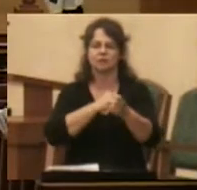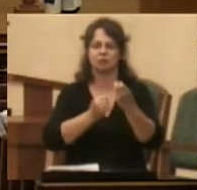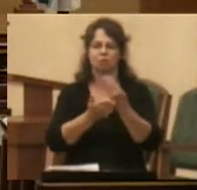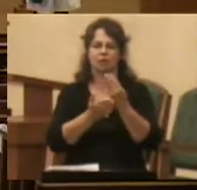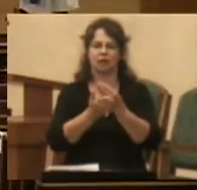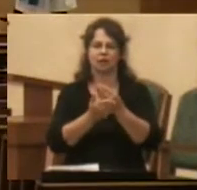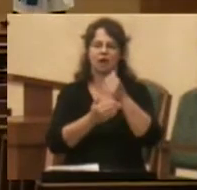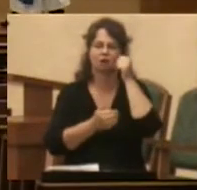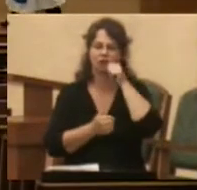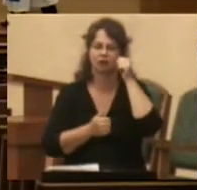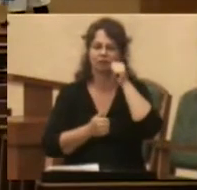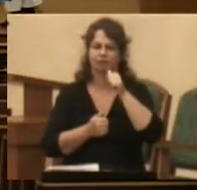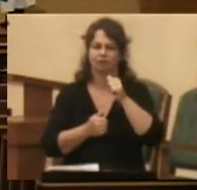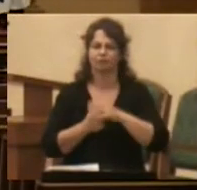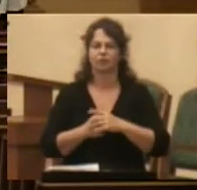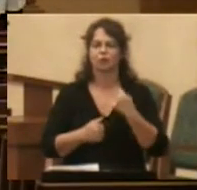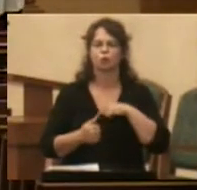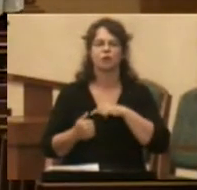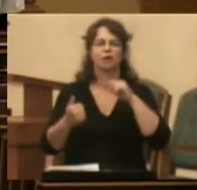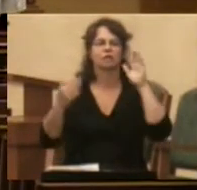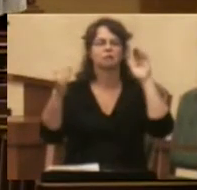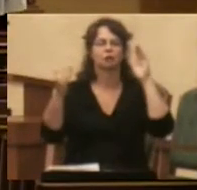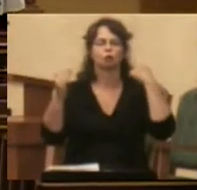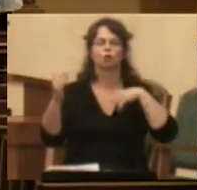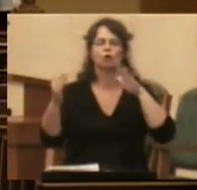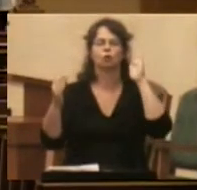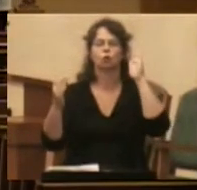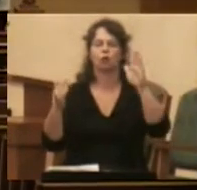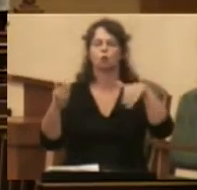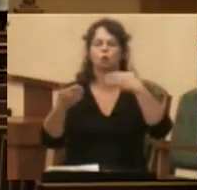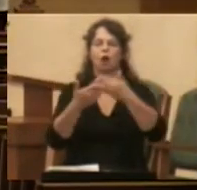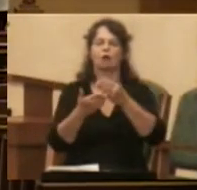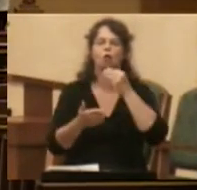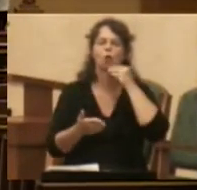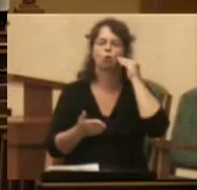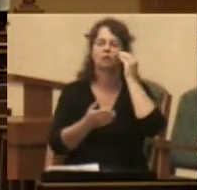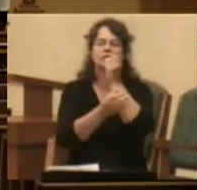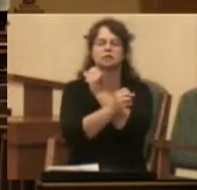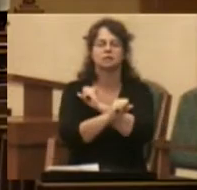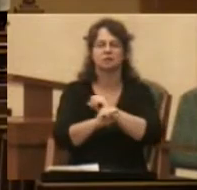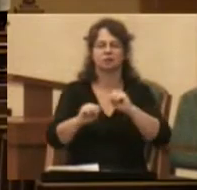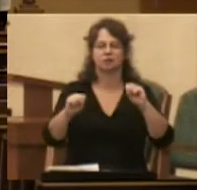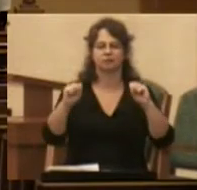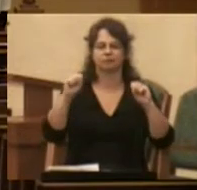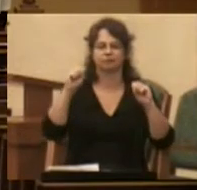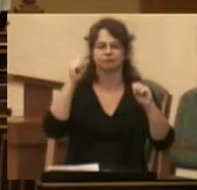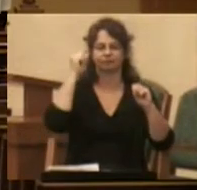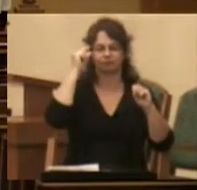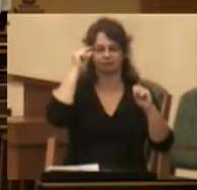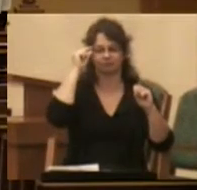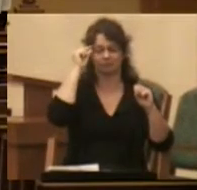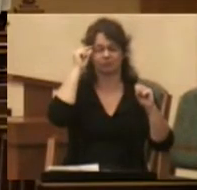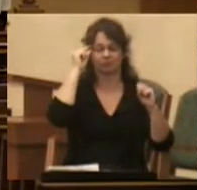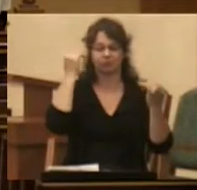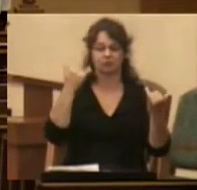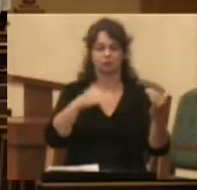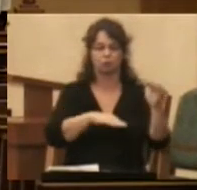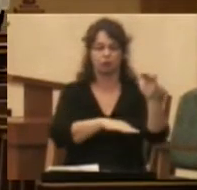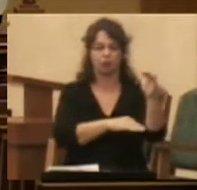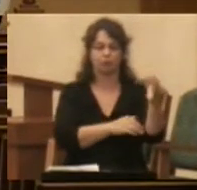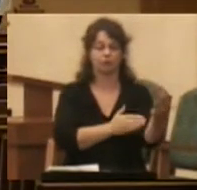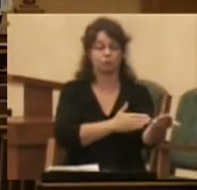we expect that we are going to arrive home safely after this worship service.